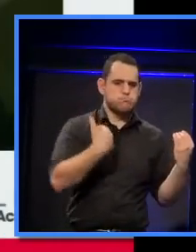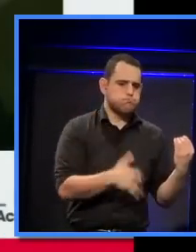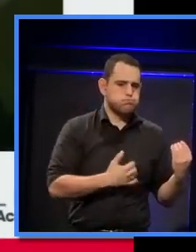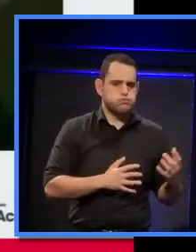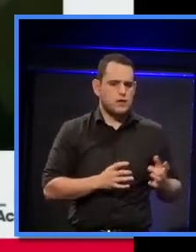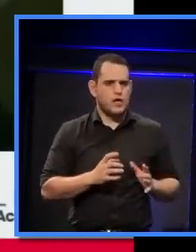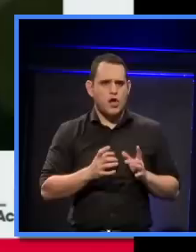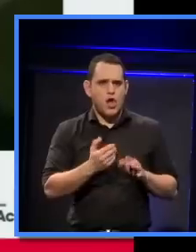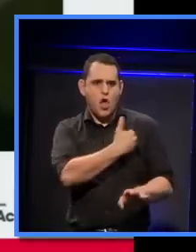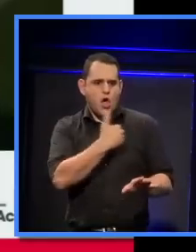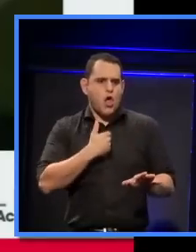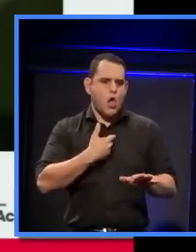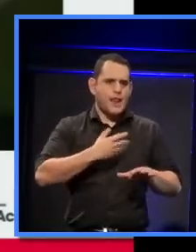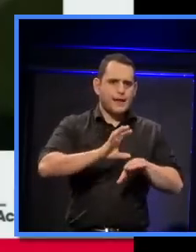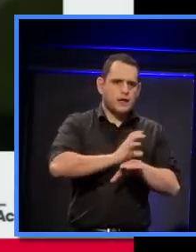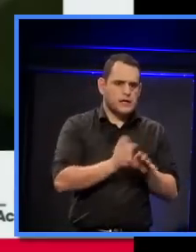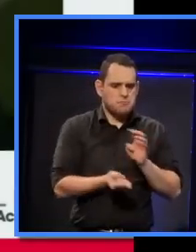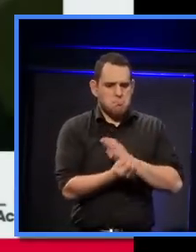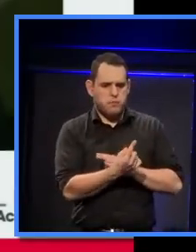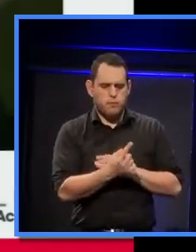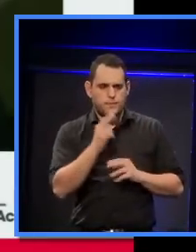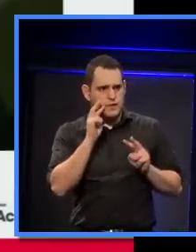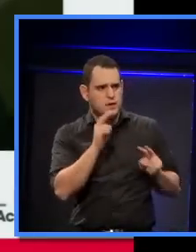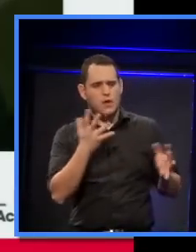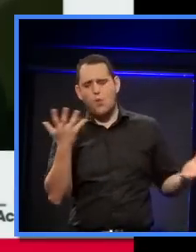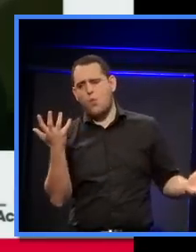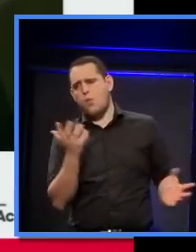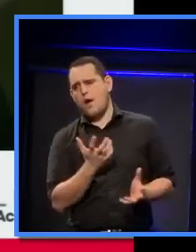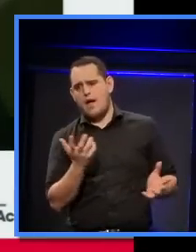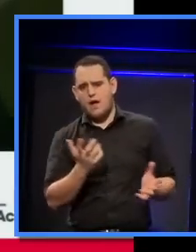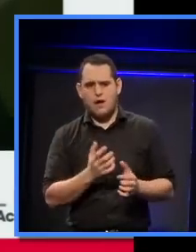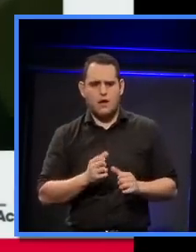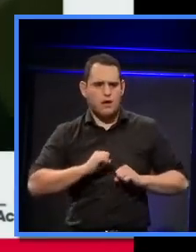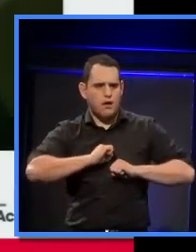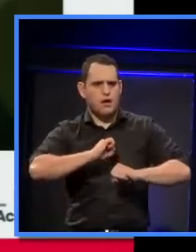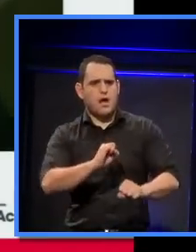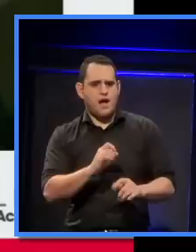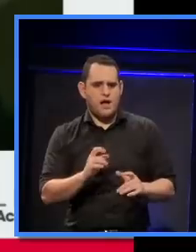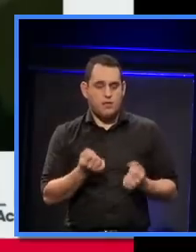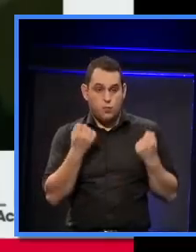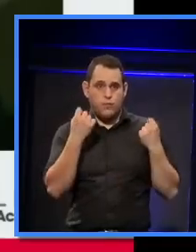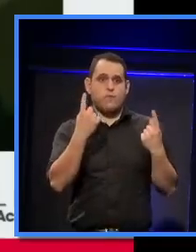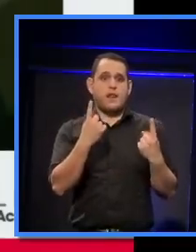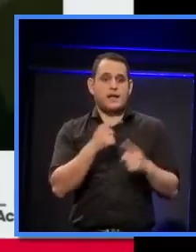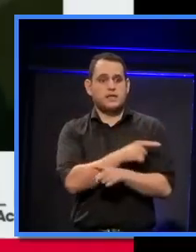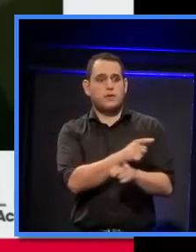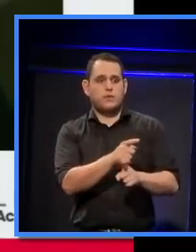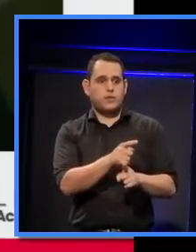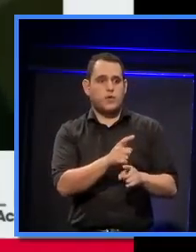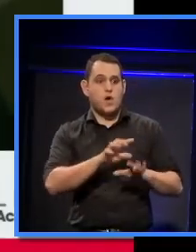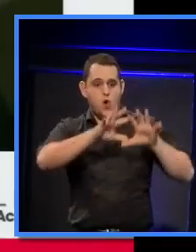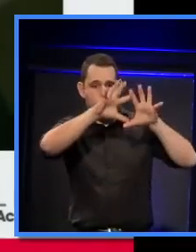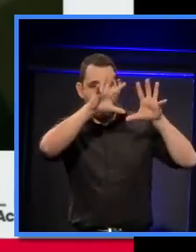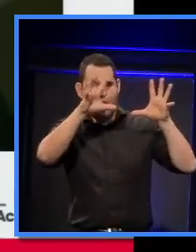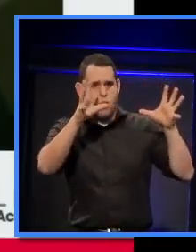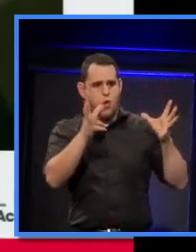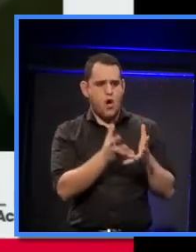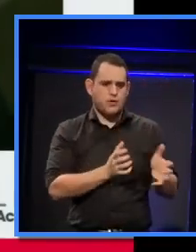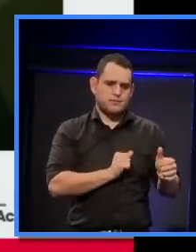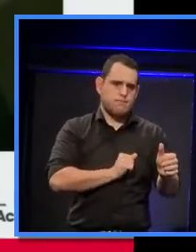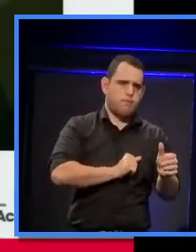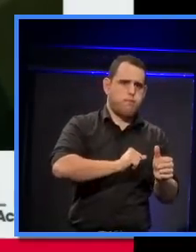of the very early concerts in the Philharmonic in Paris, and realizing that this is one of the world's greatest